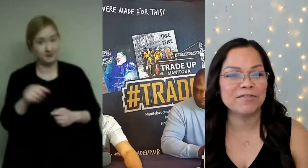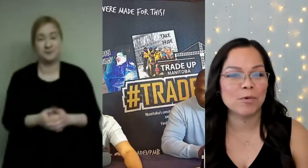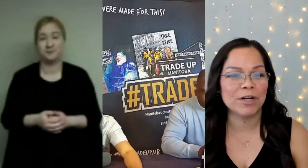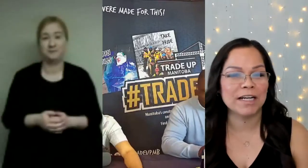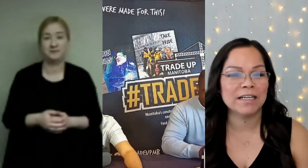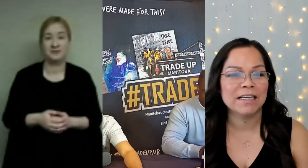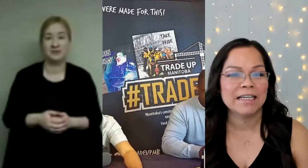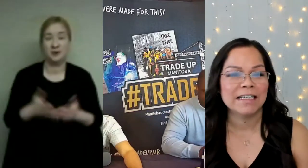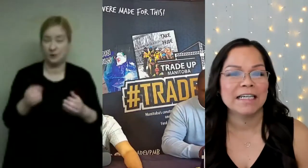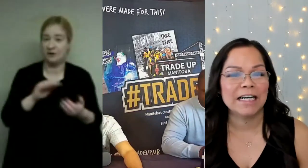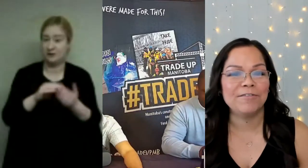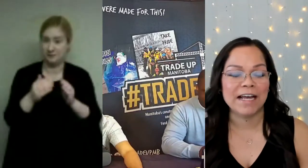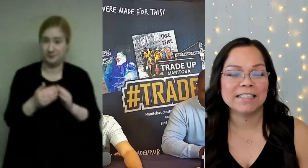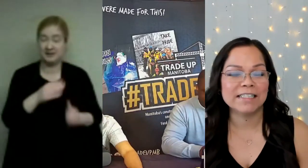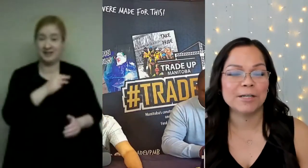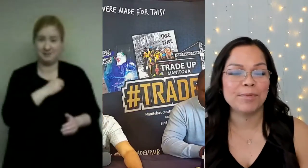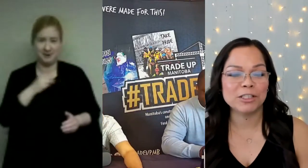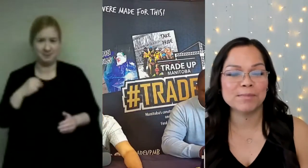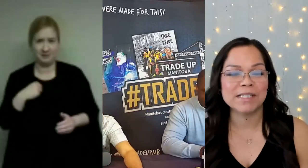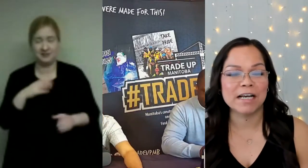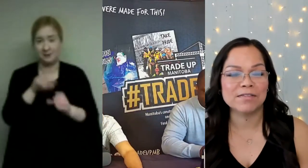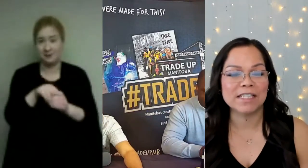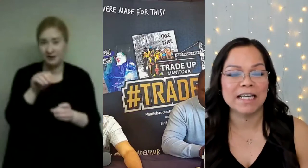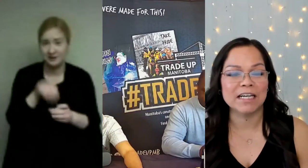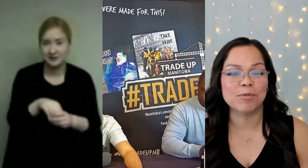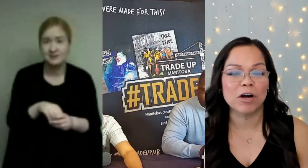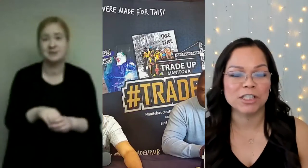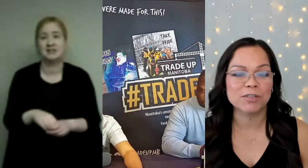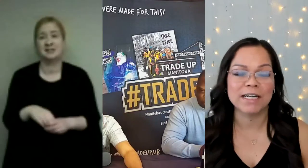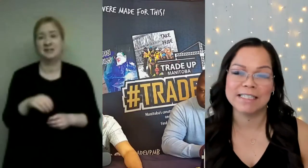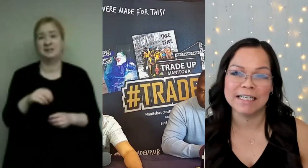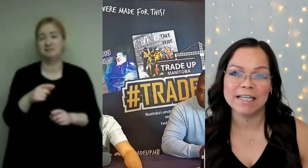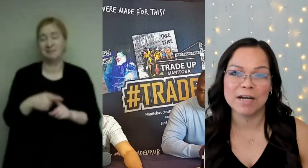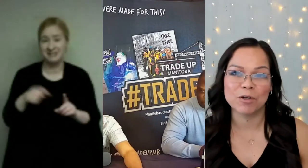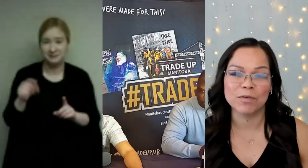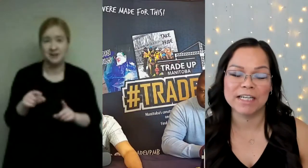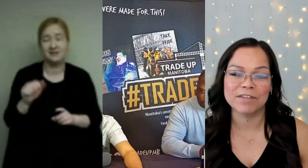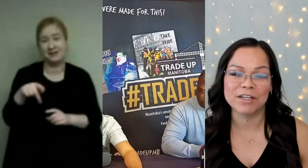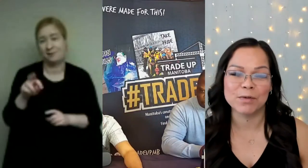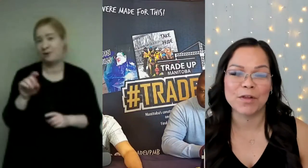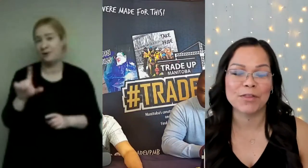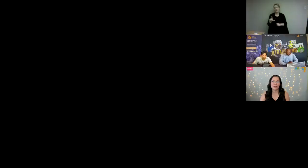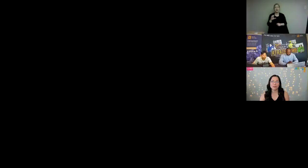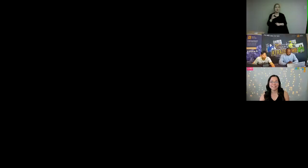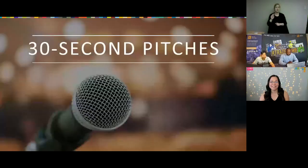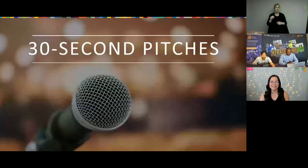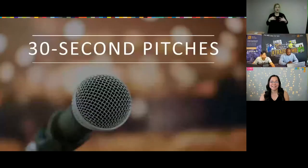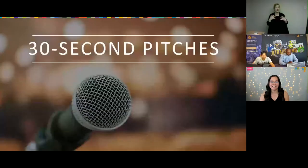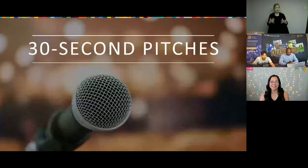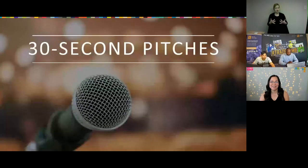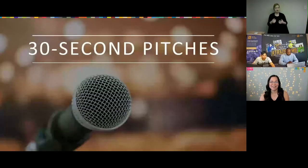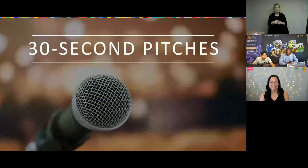creative morning event to pitch themselves in a project or idea and we're only giving you 30